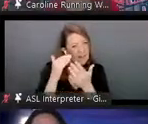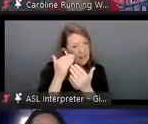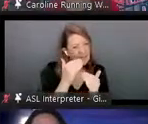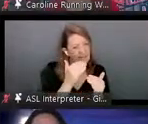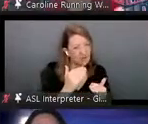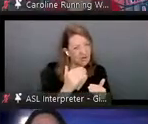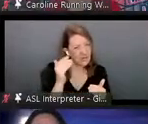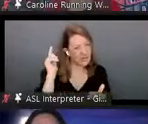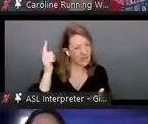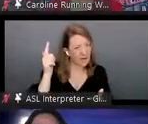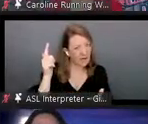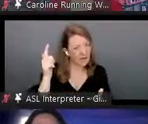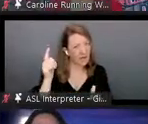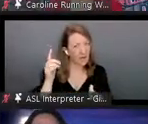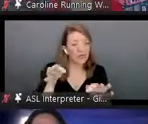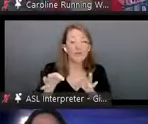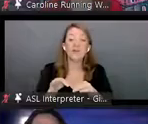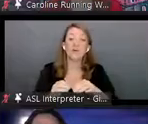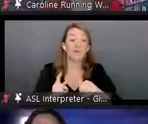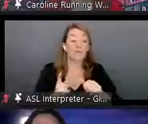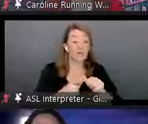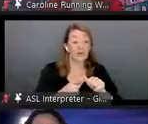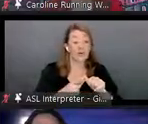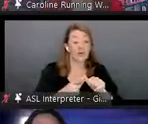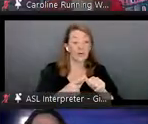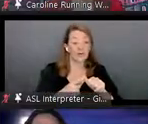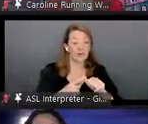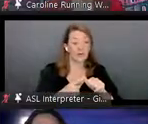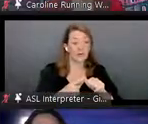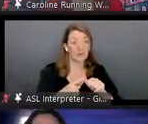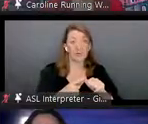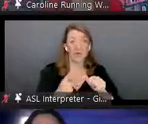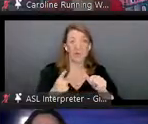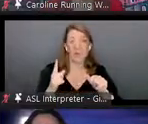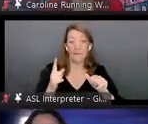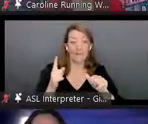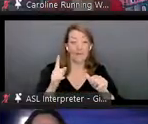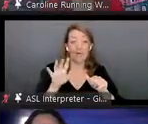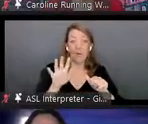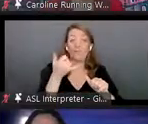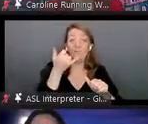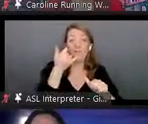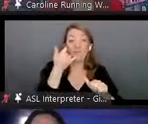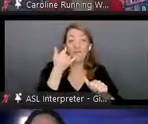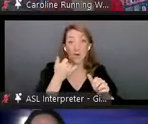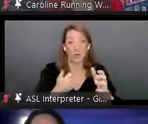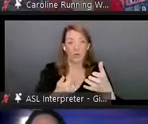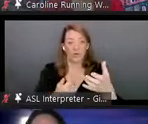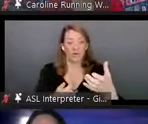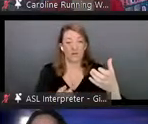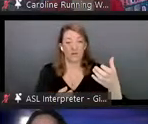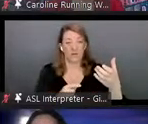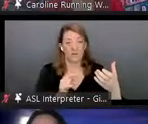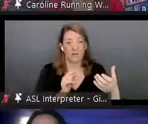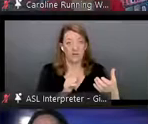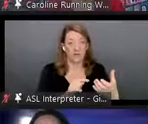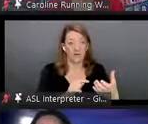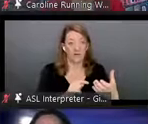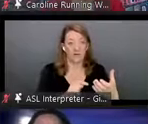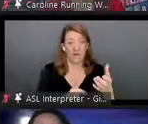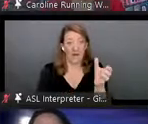i think the first thing we want to do is if you point your phone get your phone out and if you point